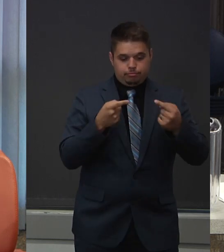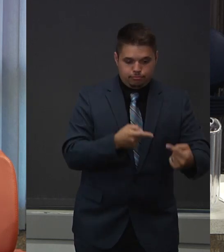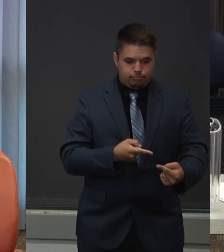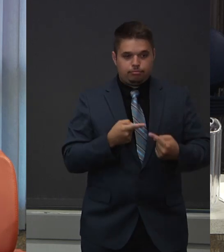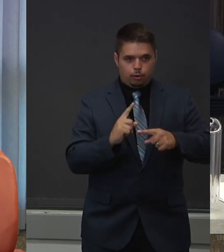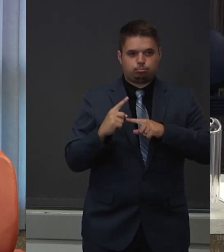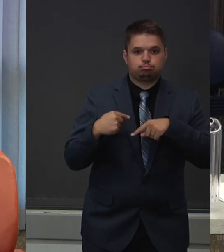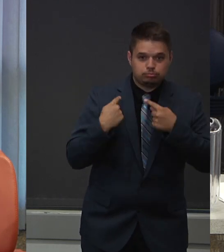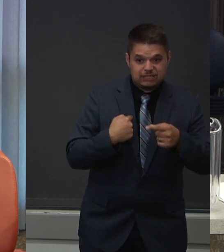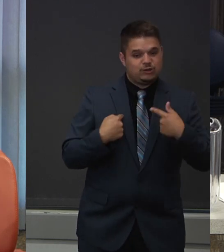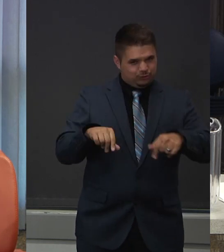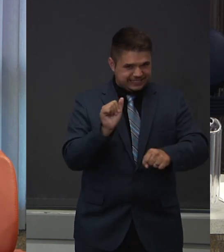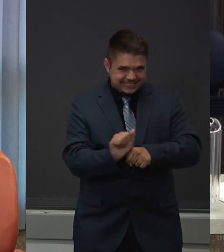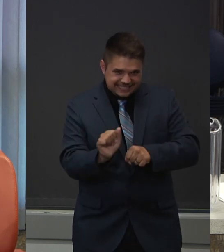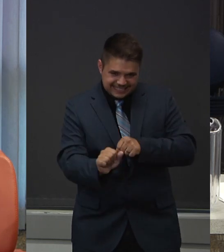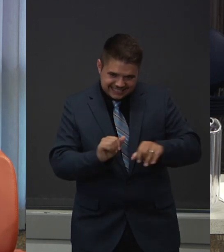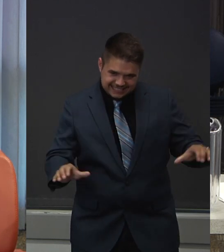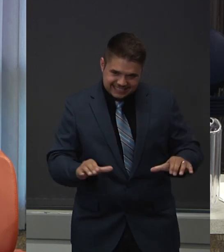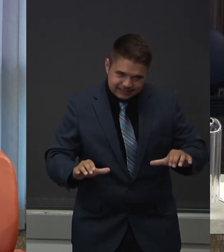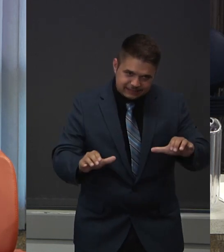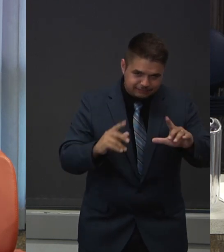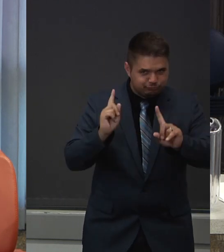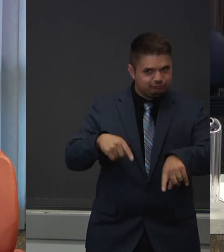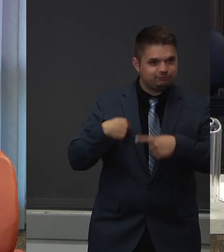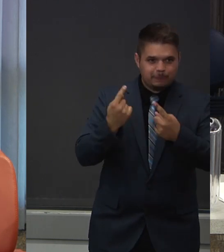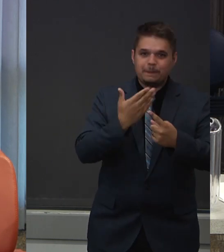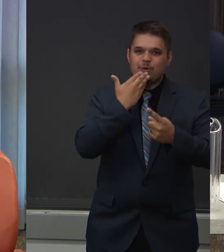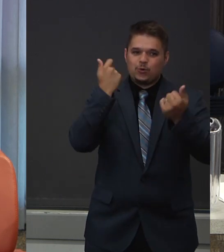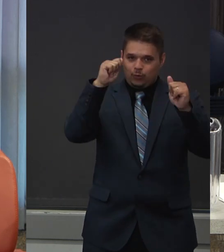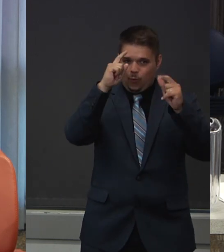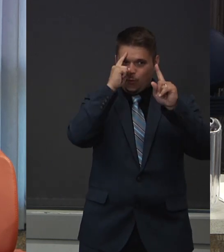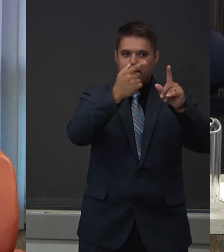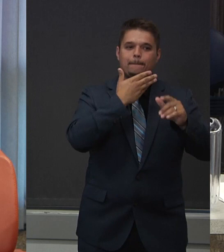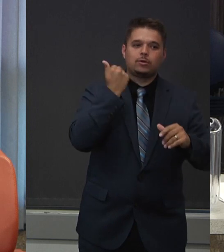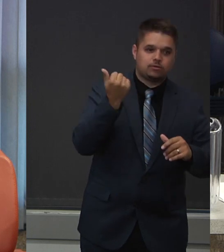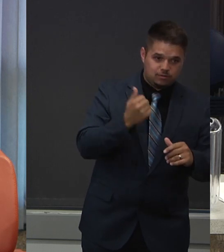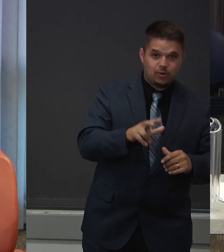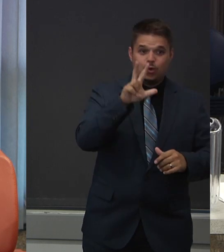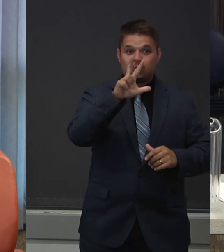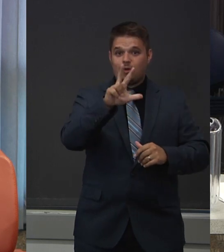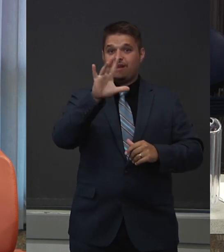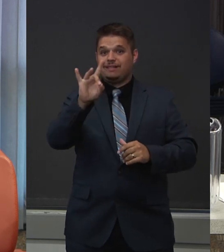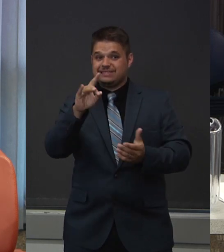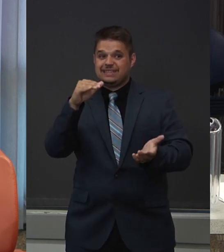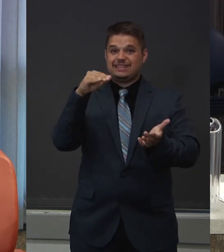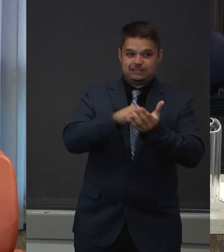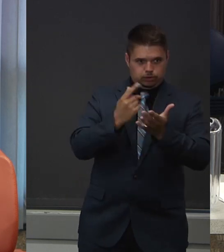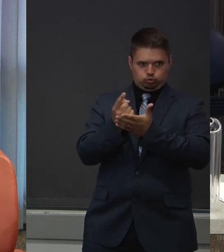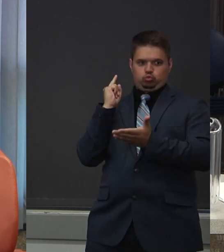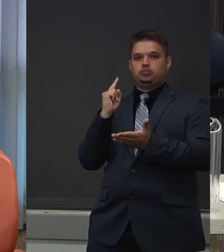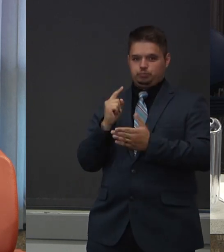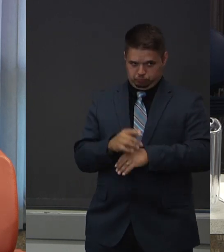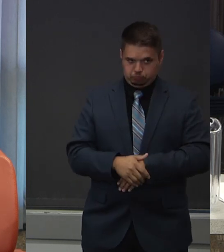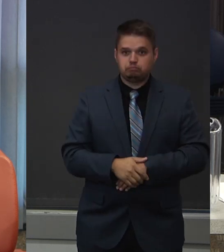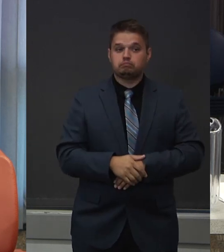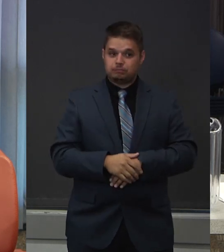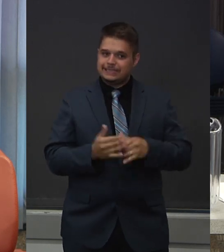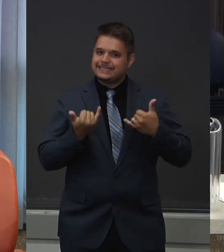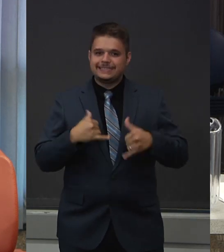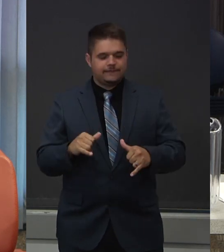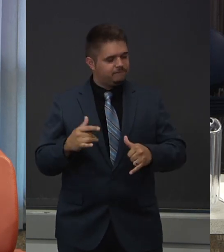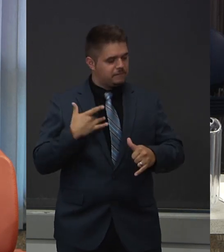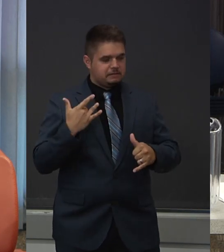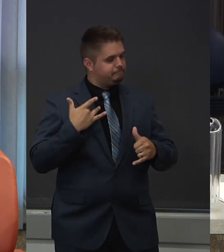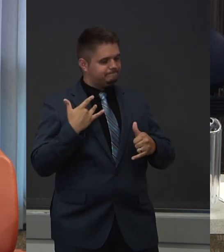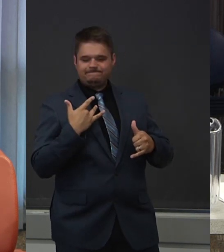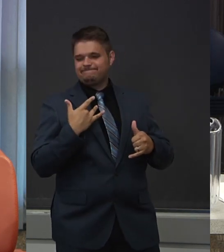38,000 tests performed last week, our state is in a better place, but we still have work to do a We're looking forward